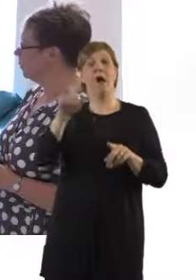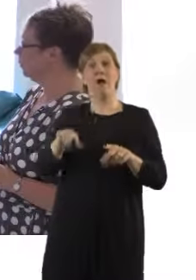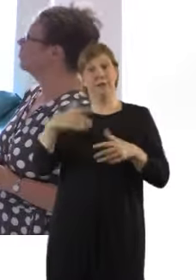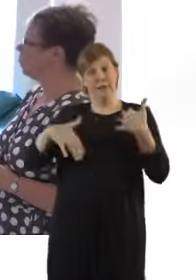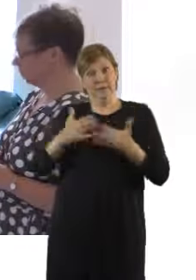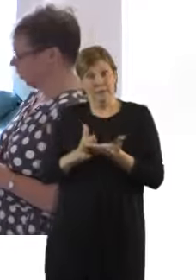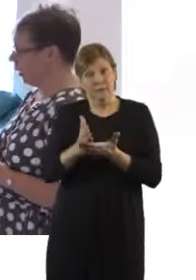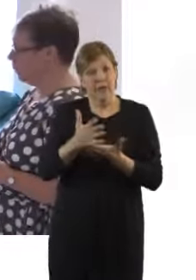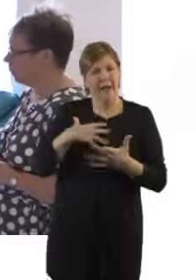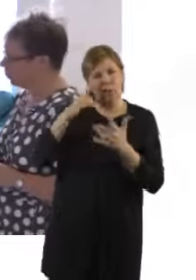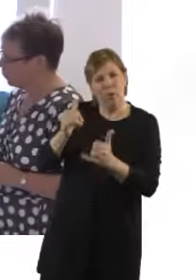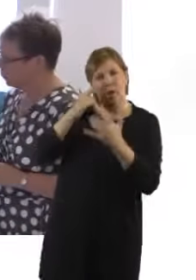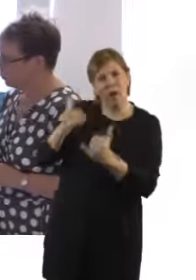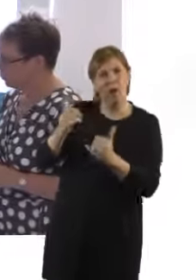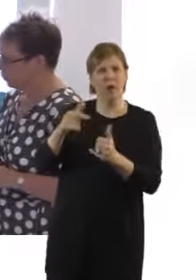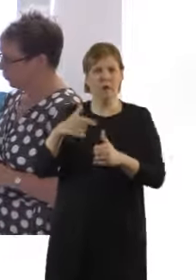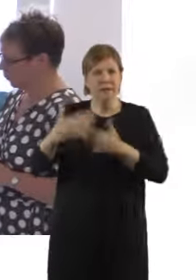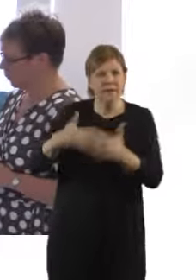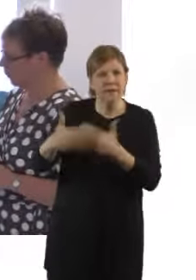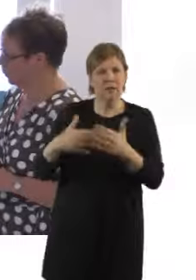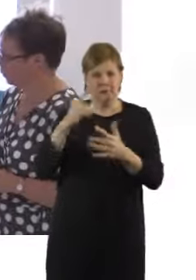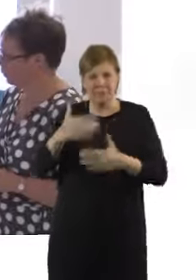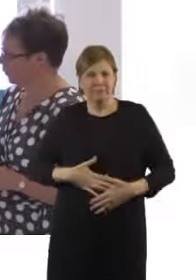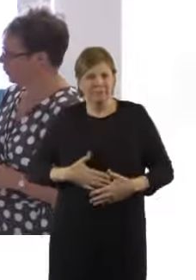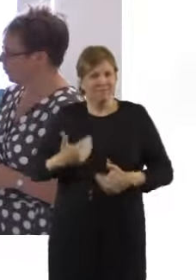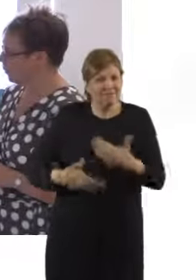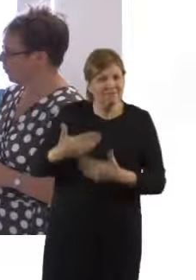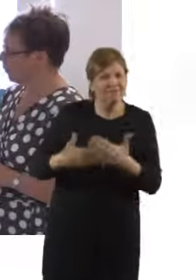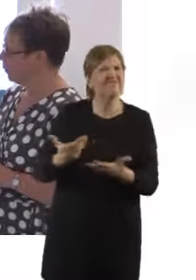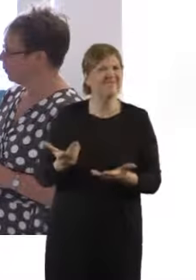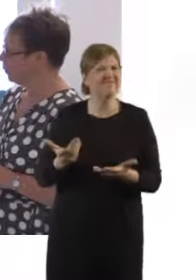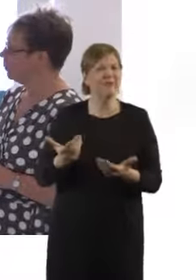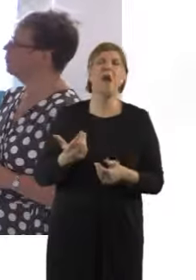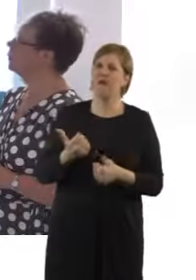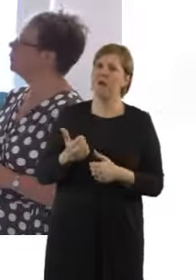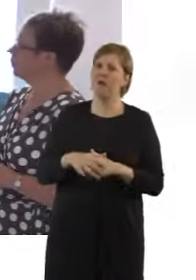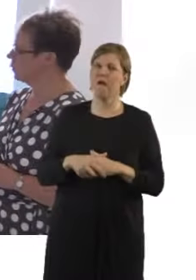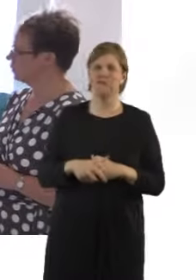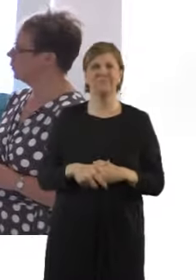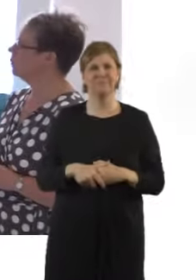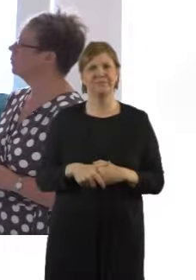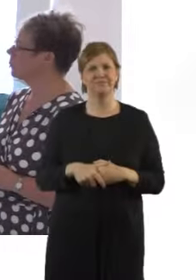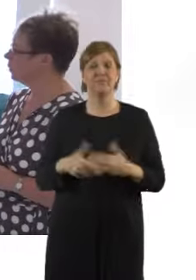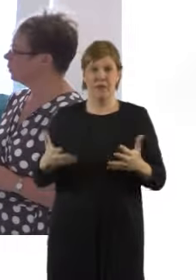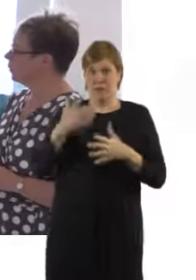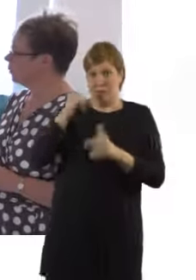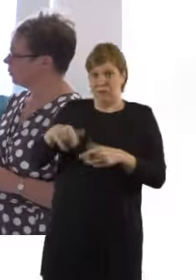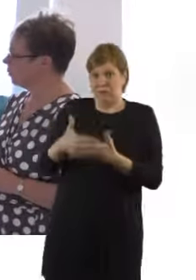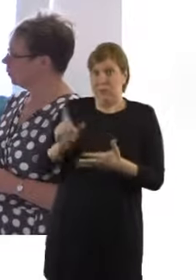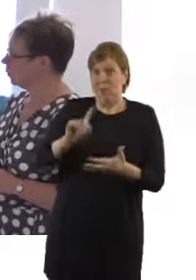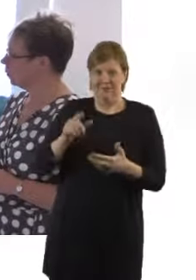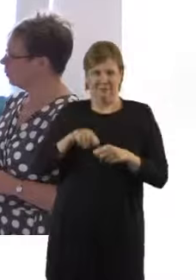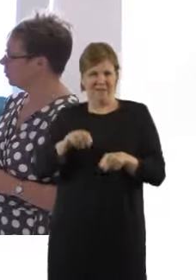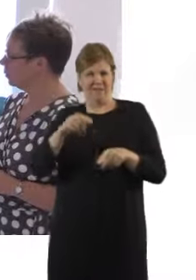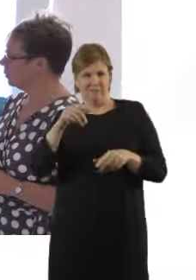the baby's condition. Okay. Now to monitor the baby it depends if it's a low-risk pregnancy or a high-risk pregnancy. A lady